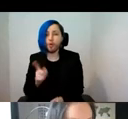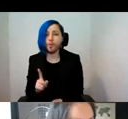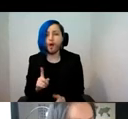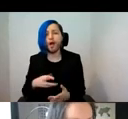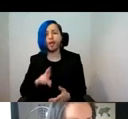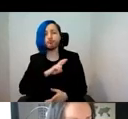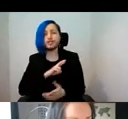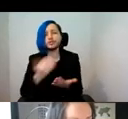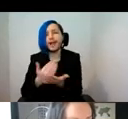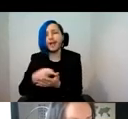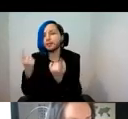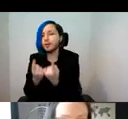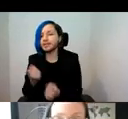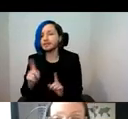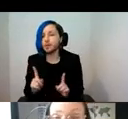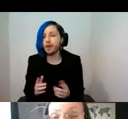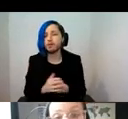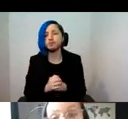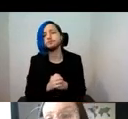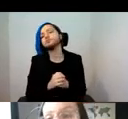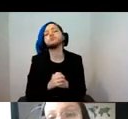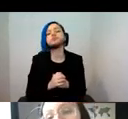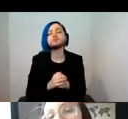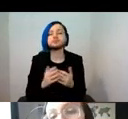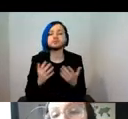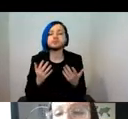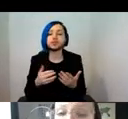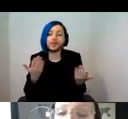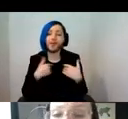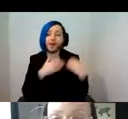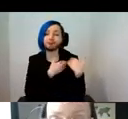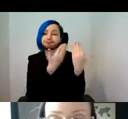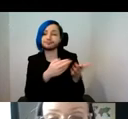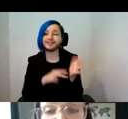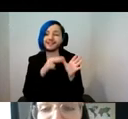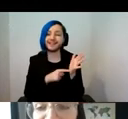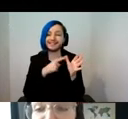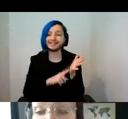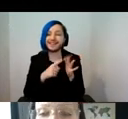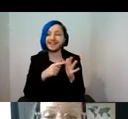this kind of objects. And yeah, over to Natalie. Thank you.